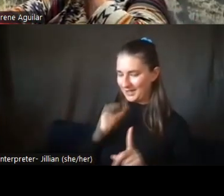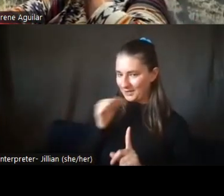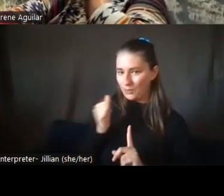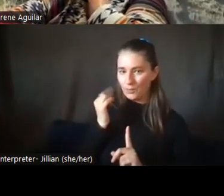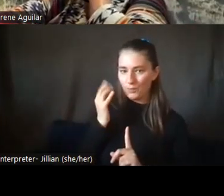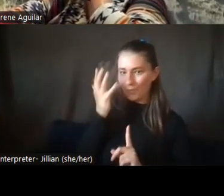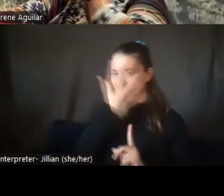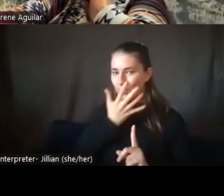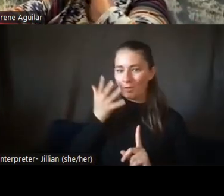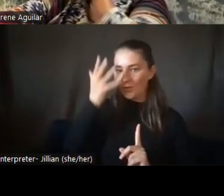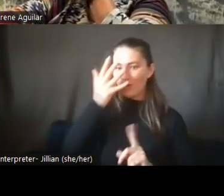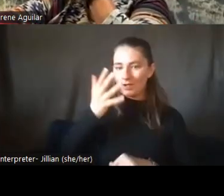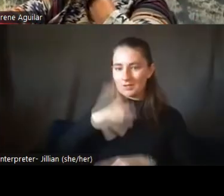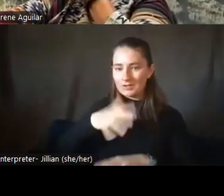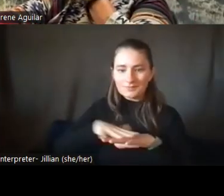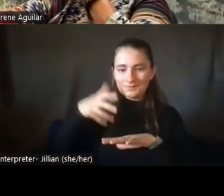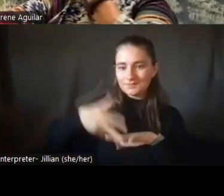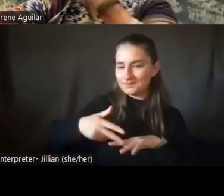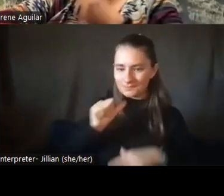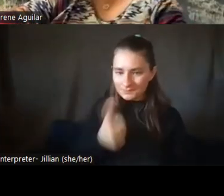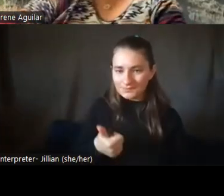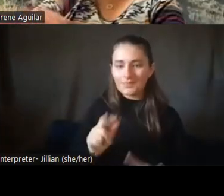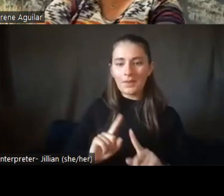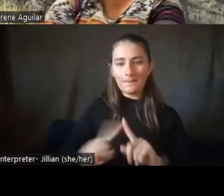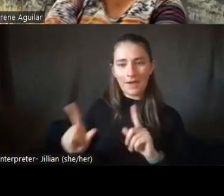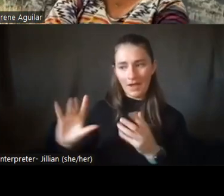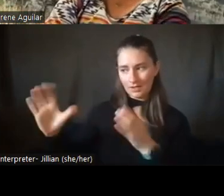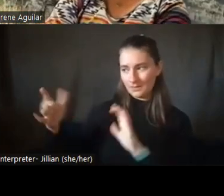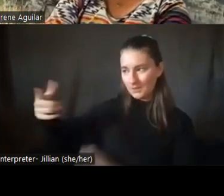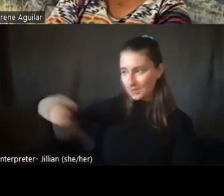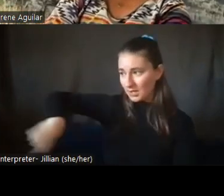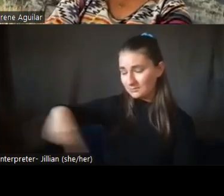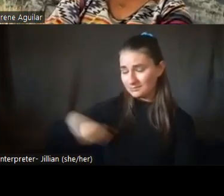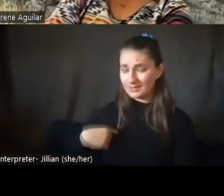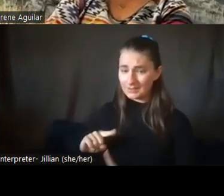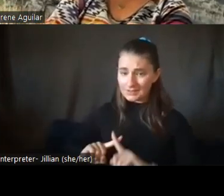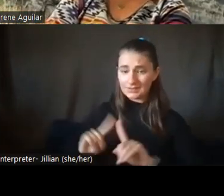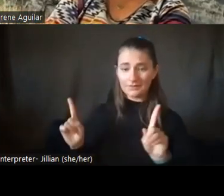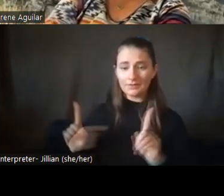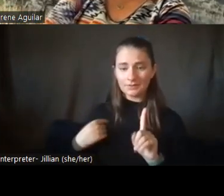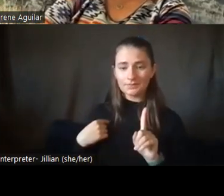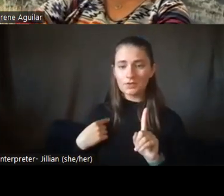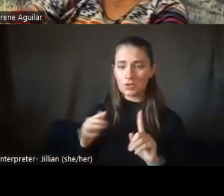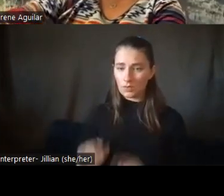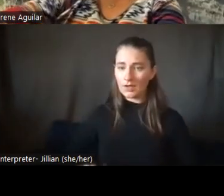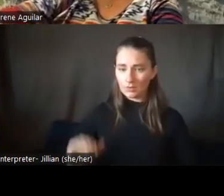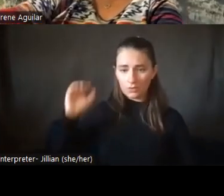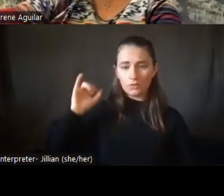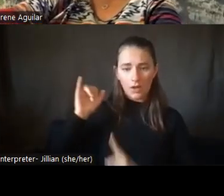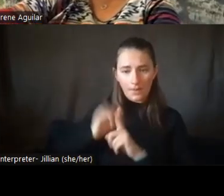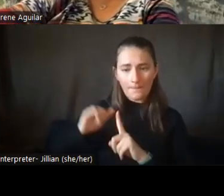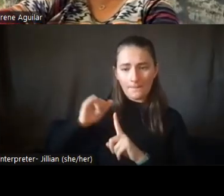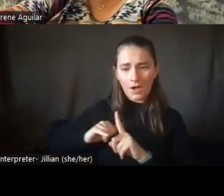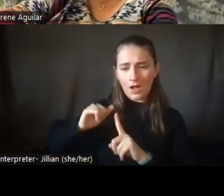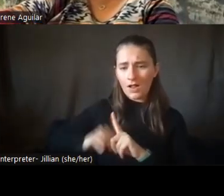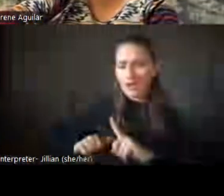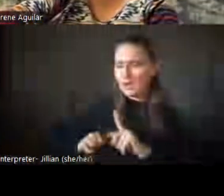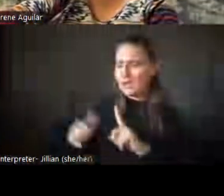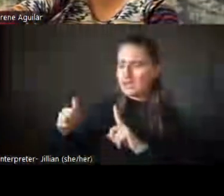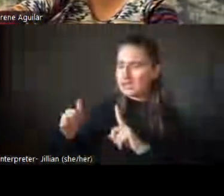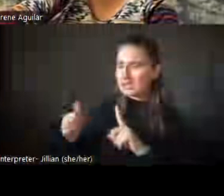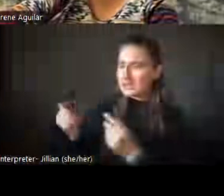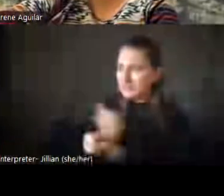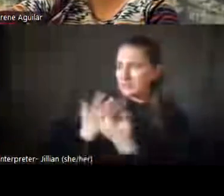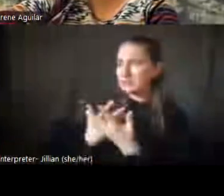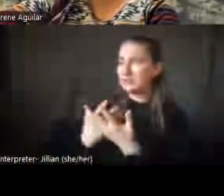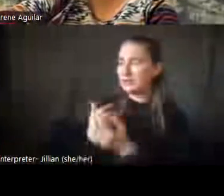everybody else, you know, but compared to them, I was different. And so I grew up being bullied and treated differently. And I guess